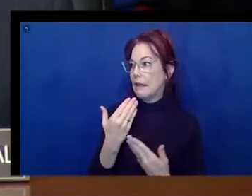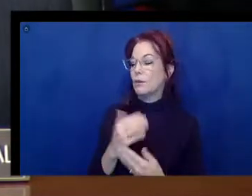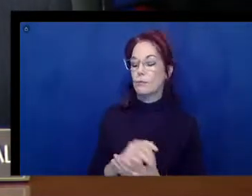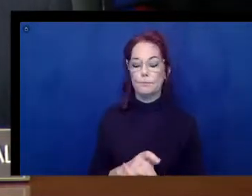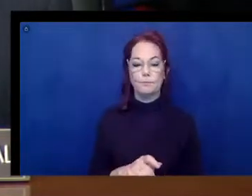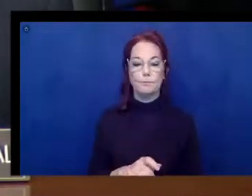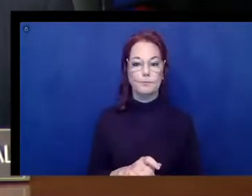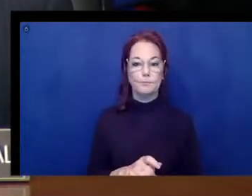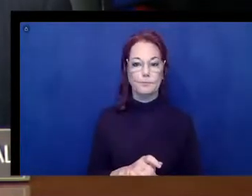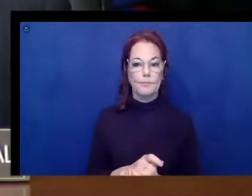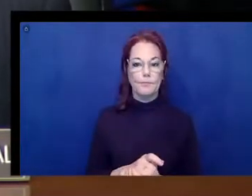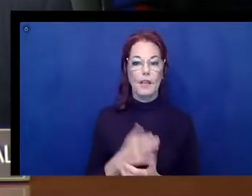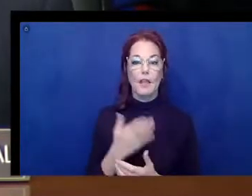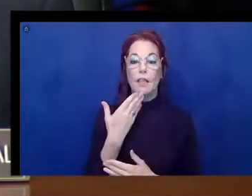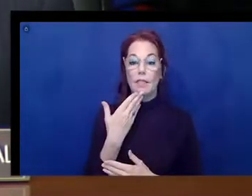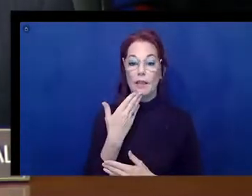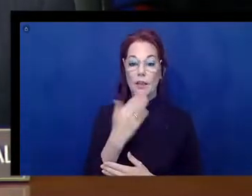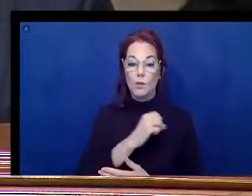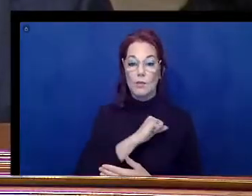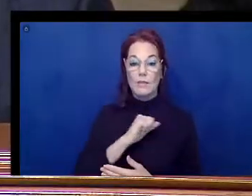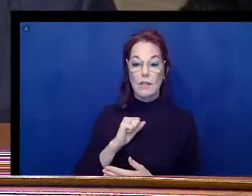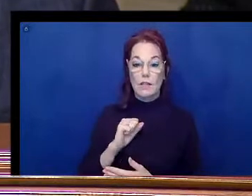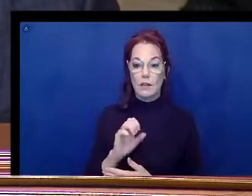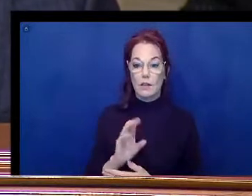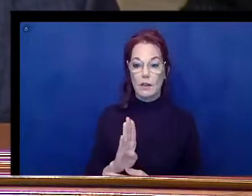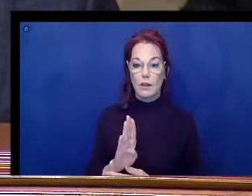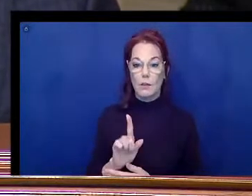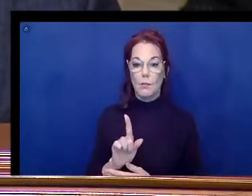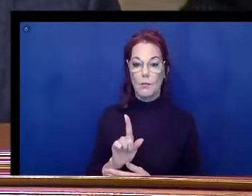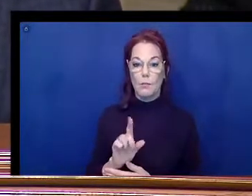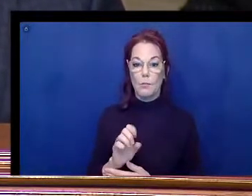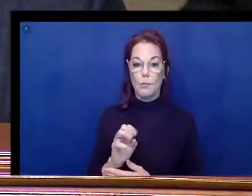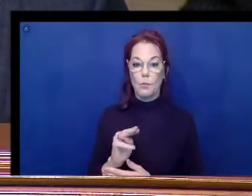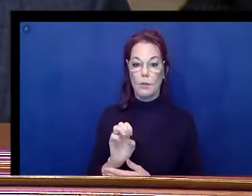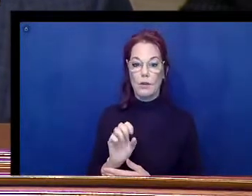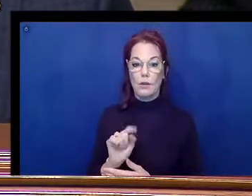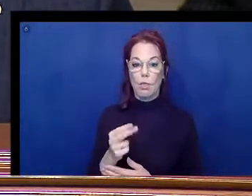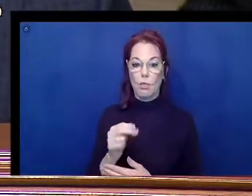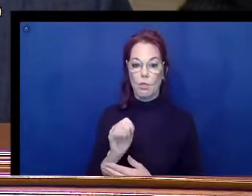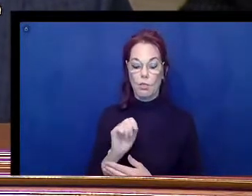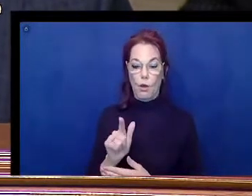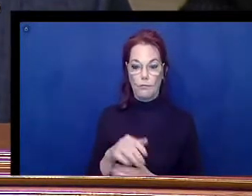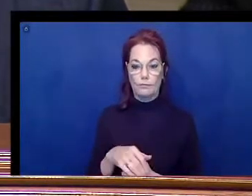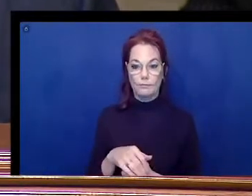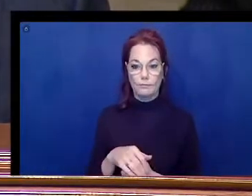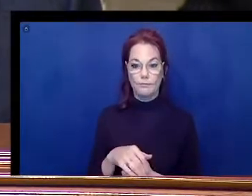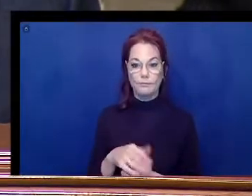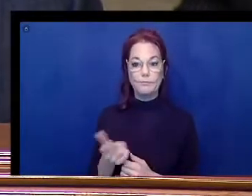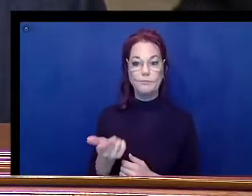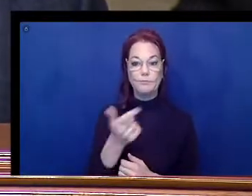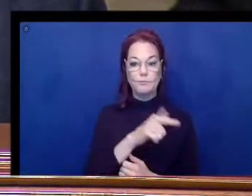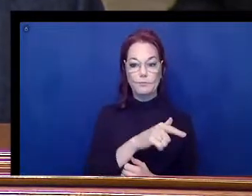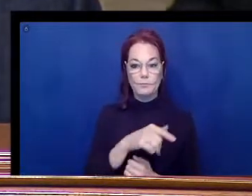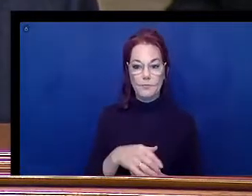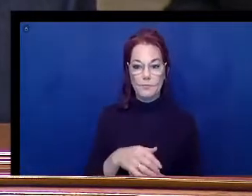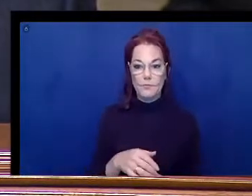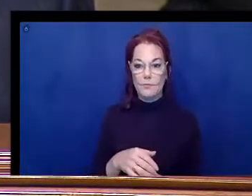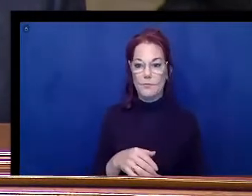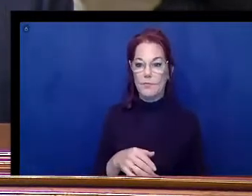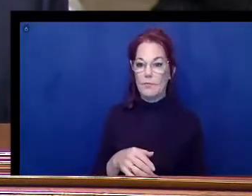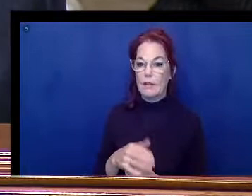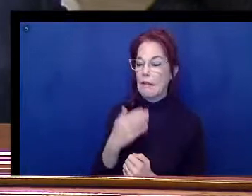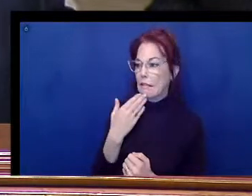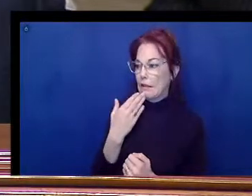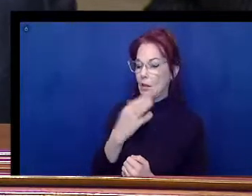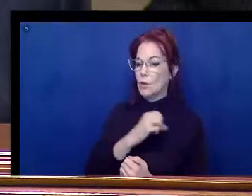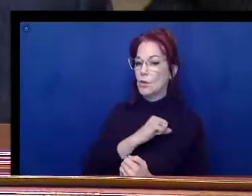Thank you, Senator Blumenthal. I'll turn next to Ranking Member Scott, who will share his time with Senator Braun, I'm told. Thank you, Chairman Casey. And thank you, Senator Blumenthal, for your